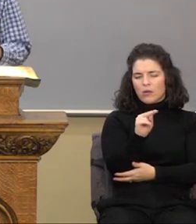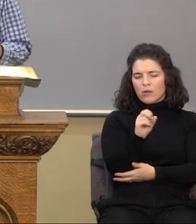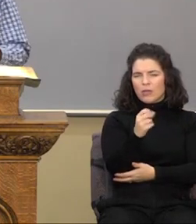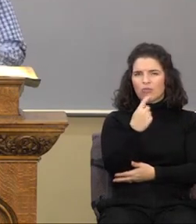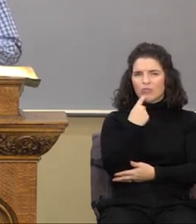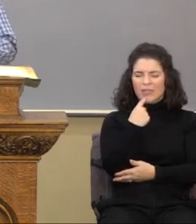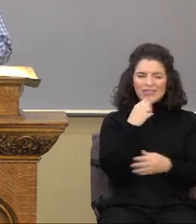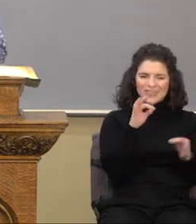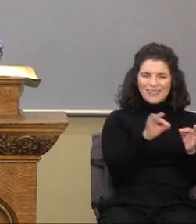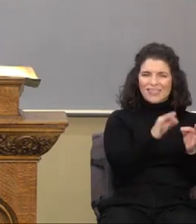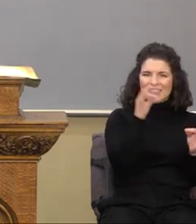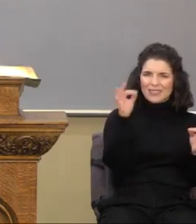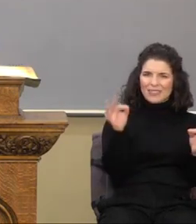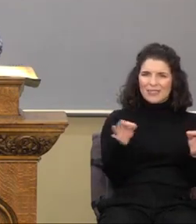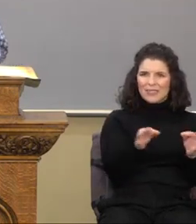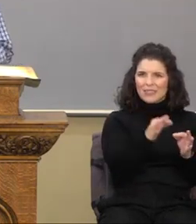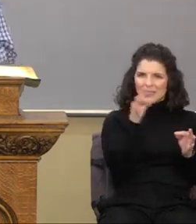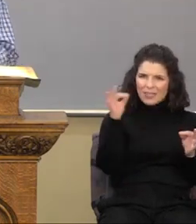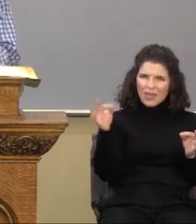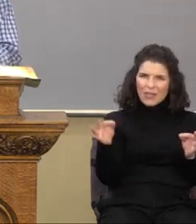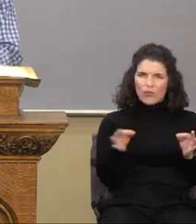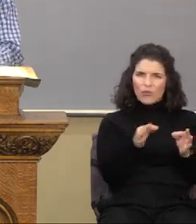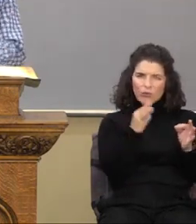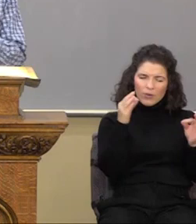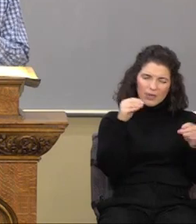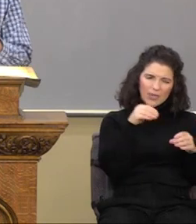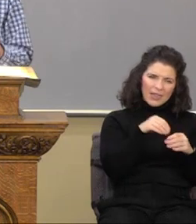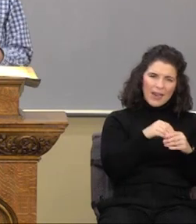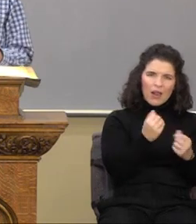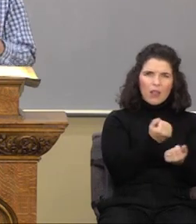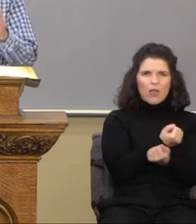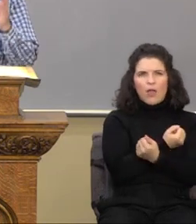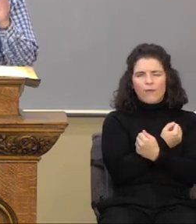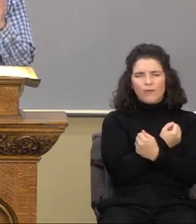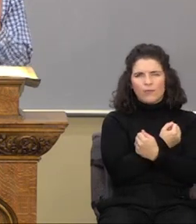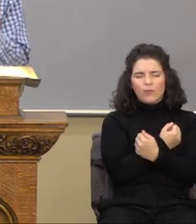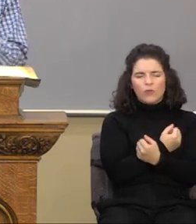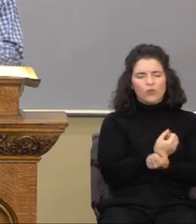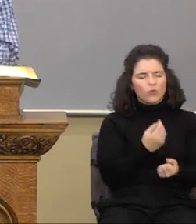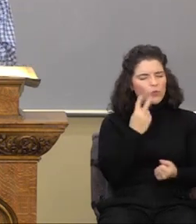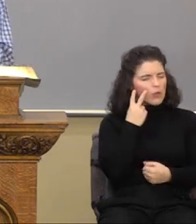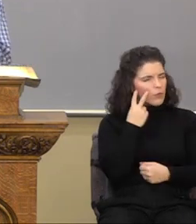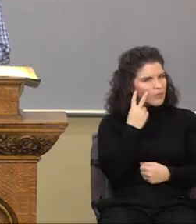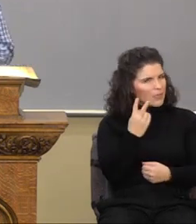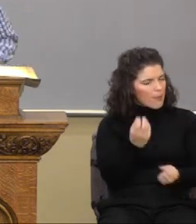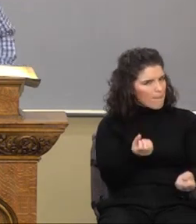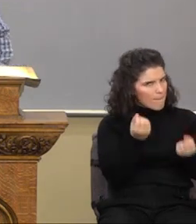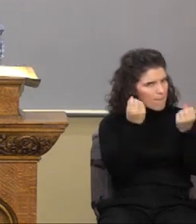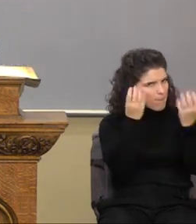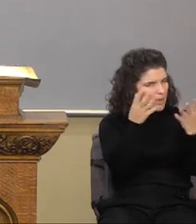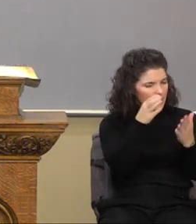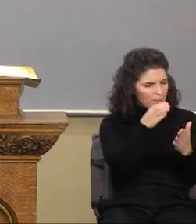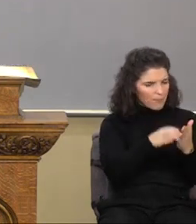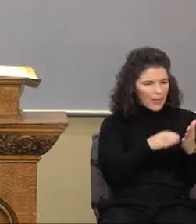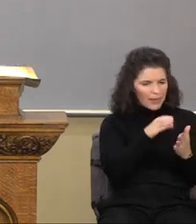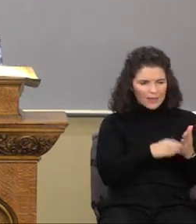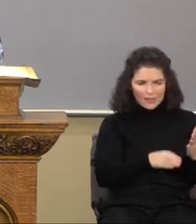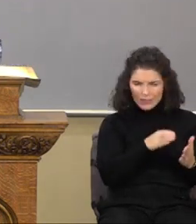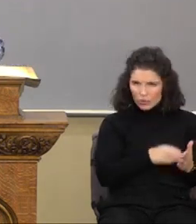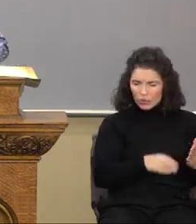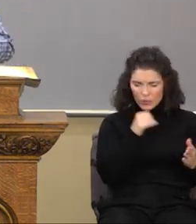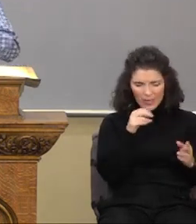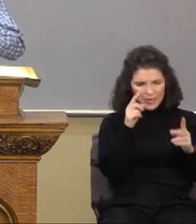OK, well, what we're looking at are a number of passages. We're not going to examine each and every one, but we're looking at a number of